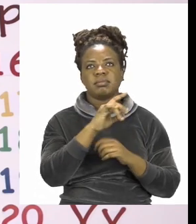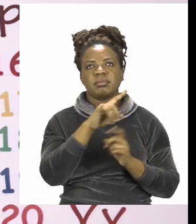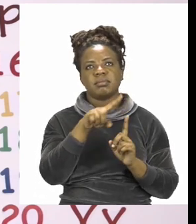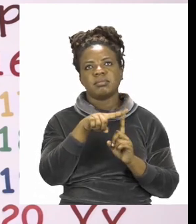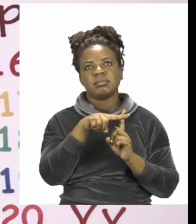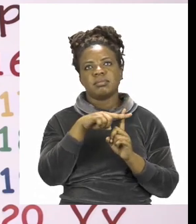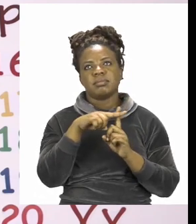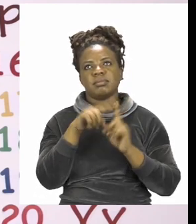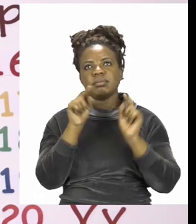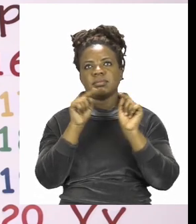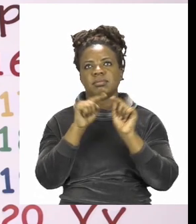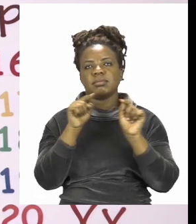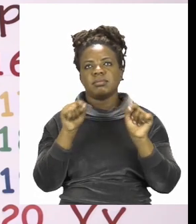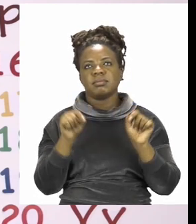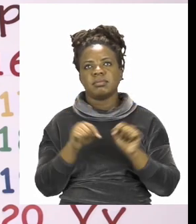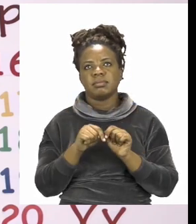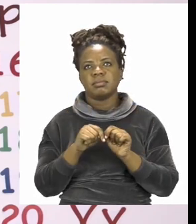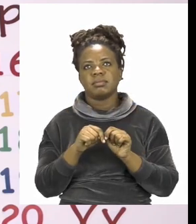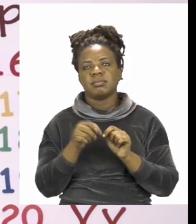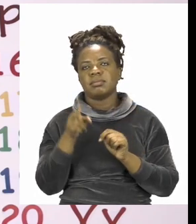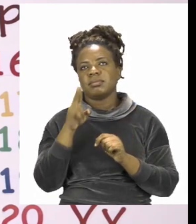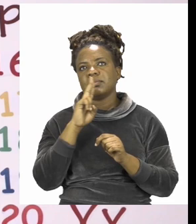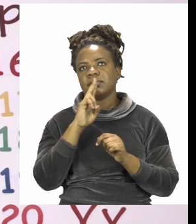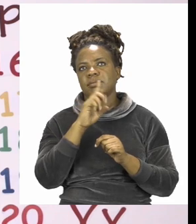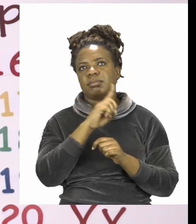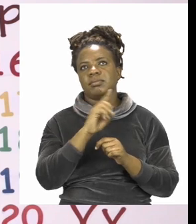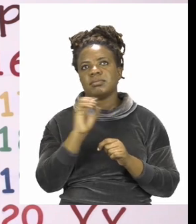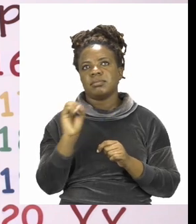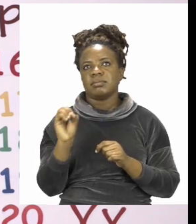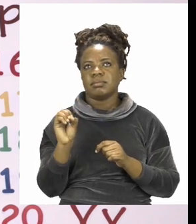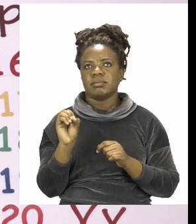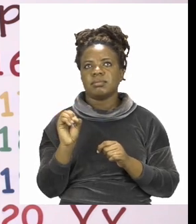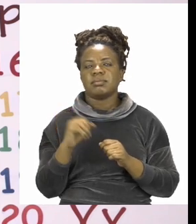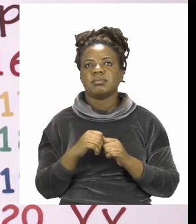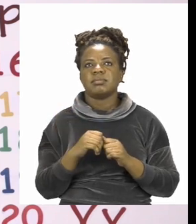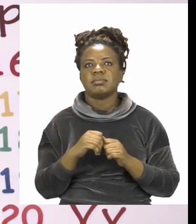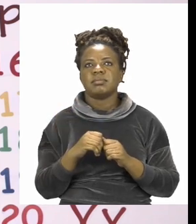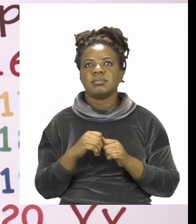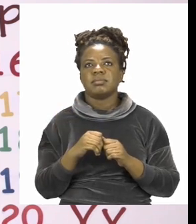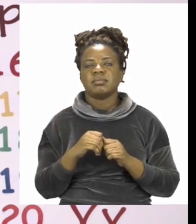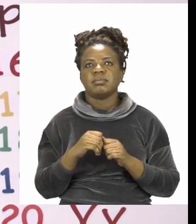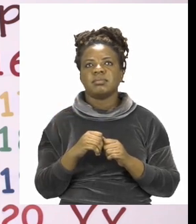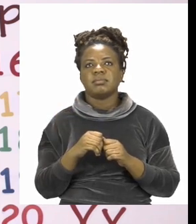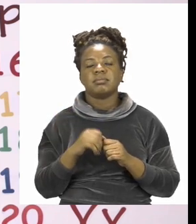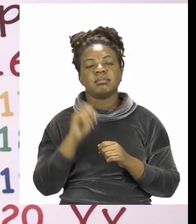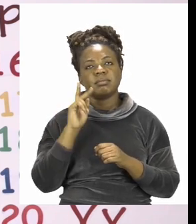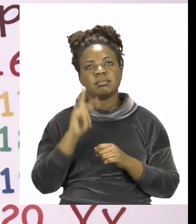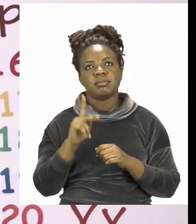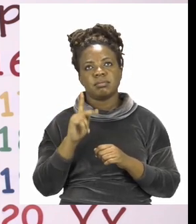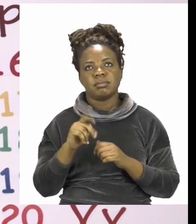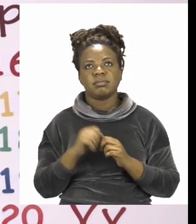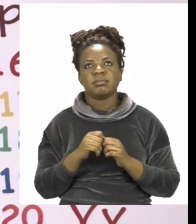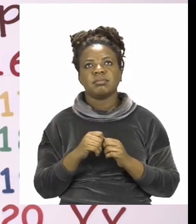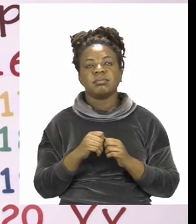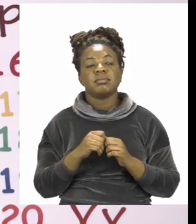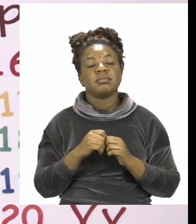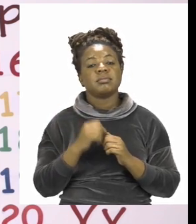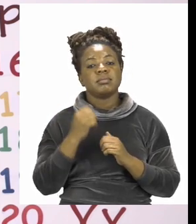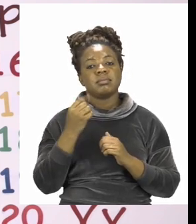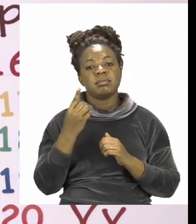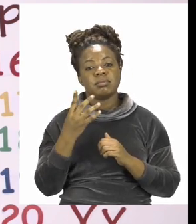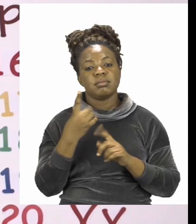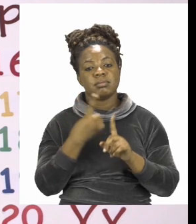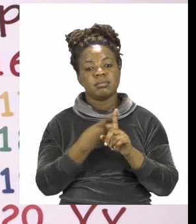plus box equals 10. So again, what we're going to do is count from